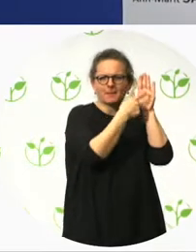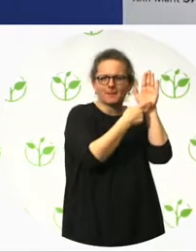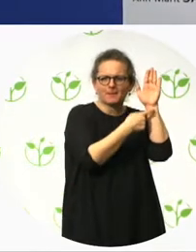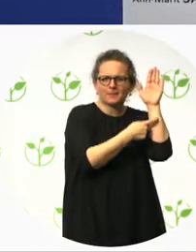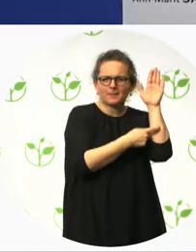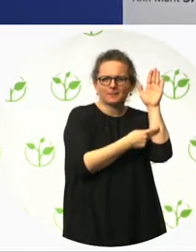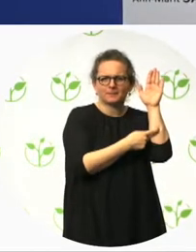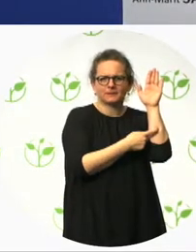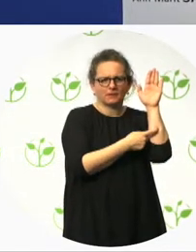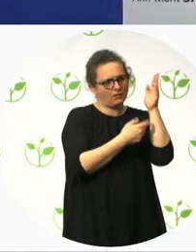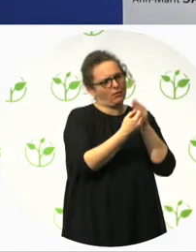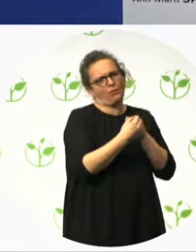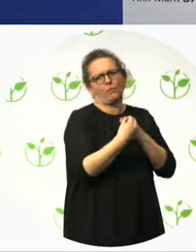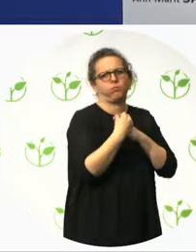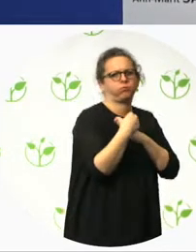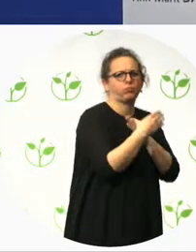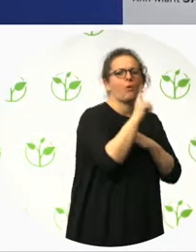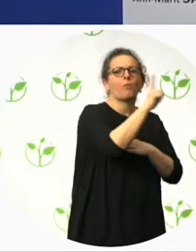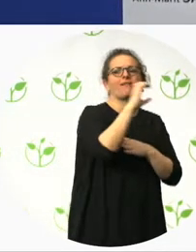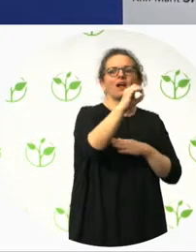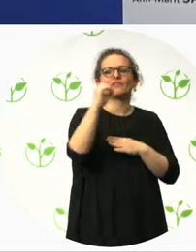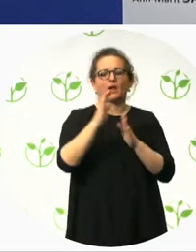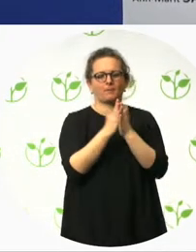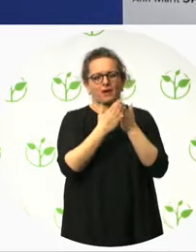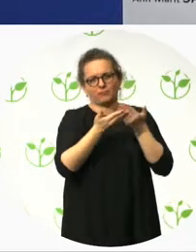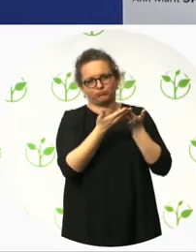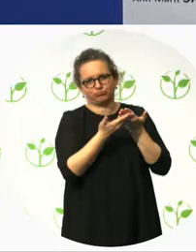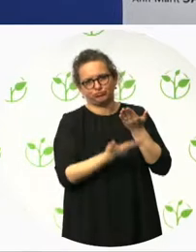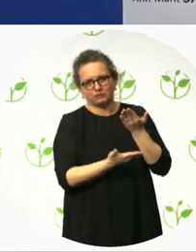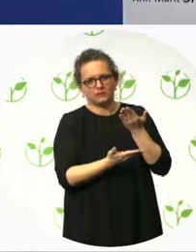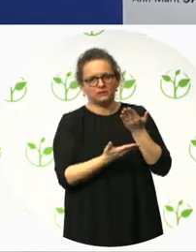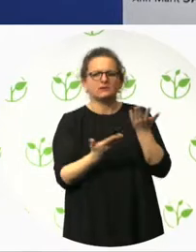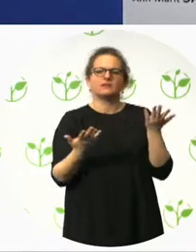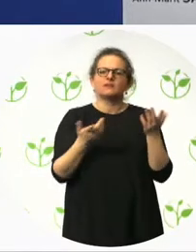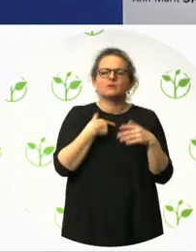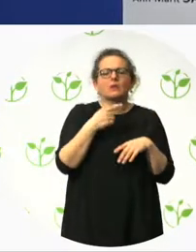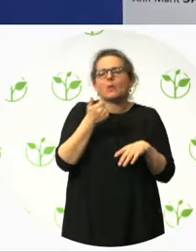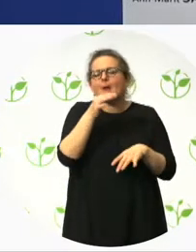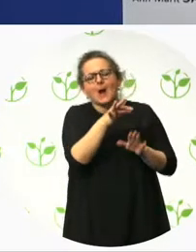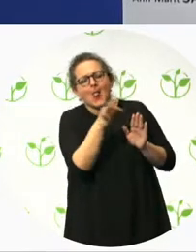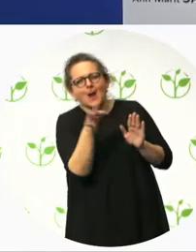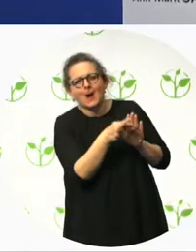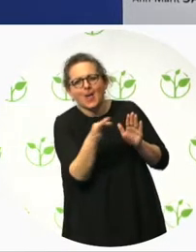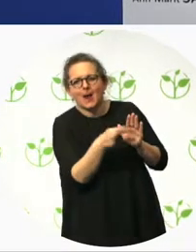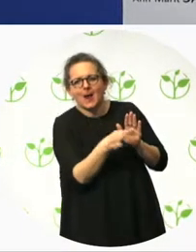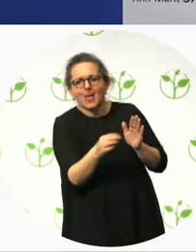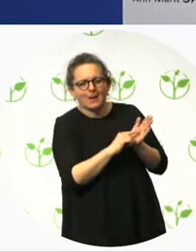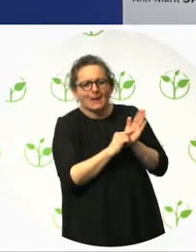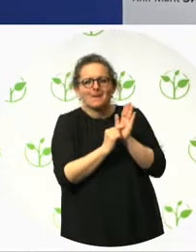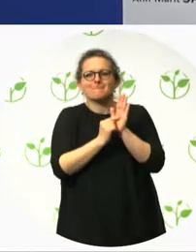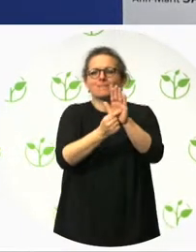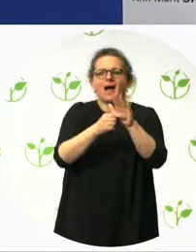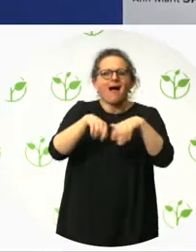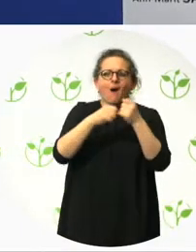Here are the covers of same, and here are just some examples, showing examples of some of